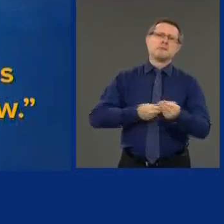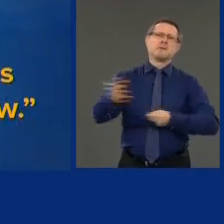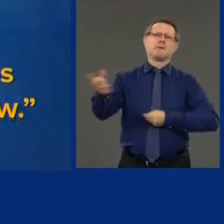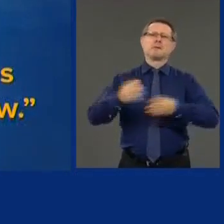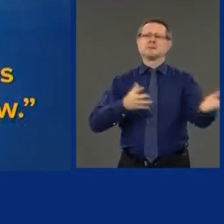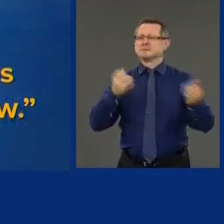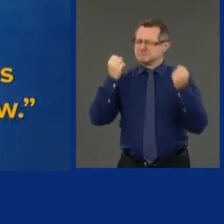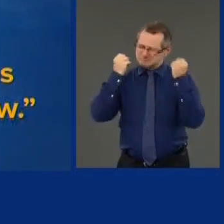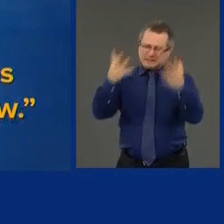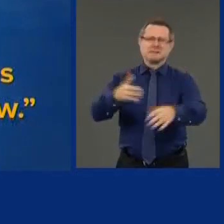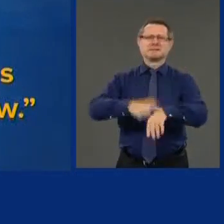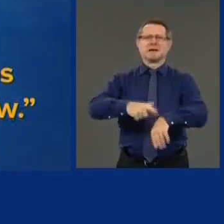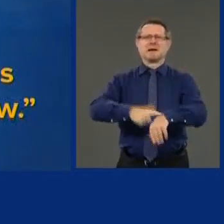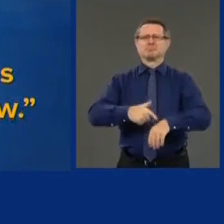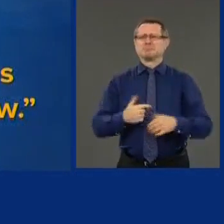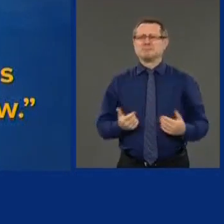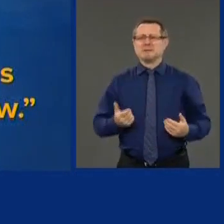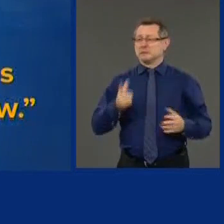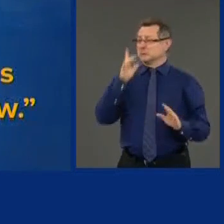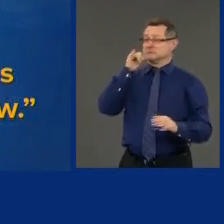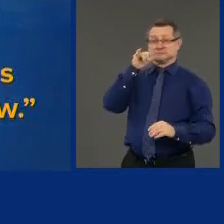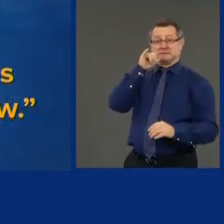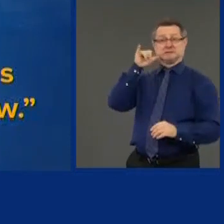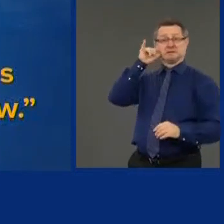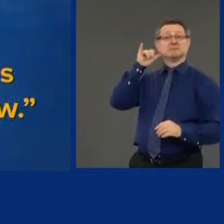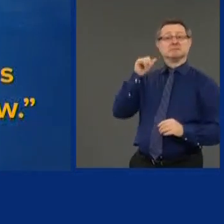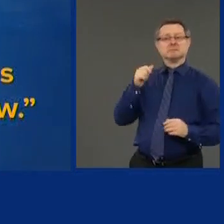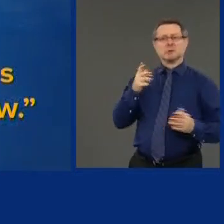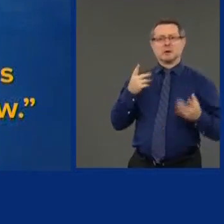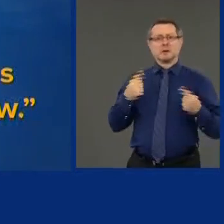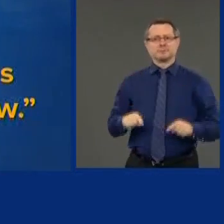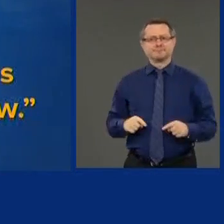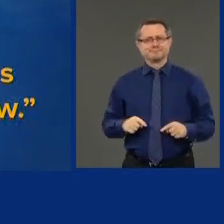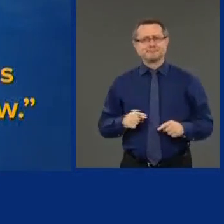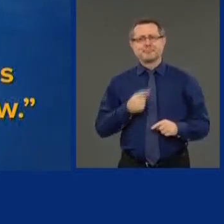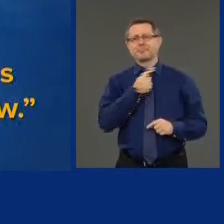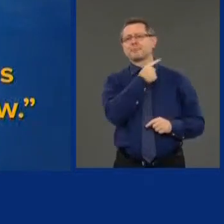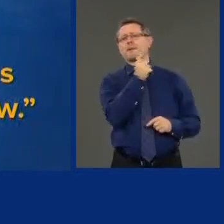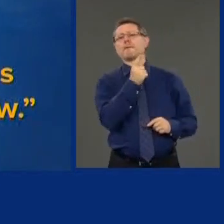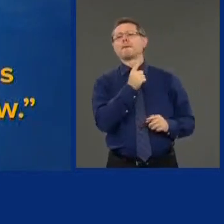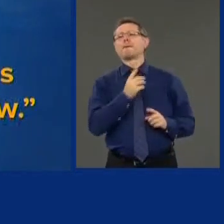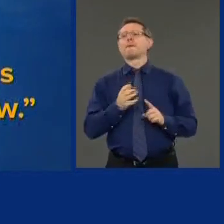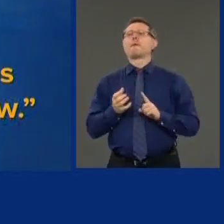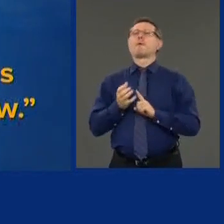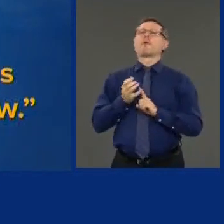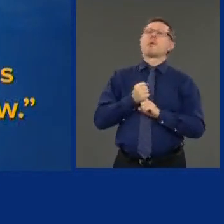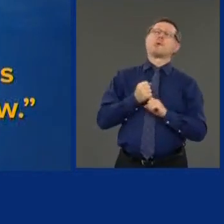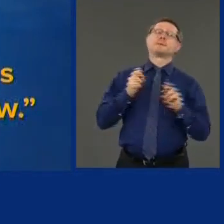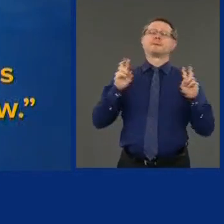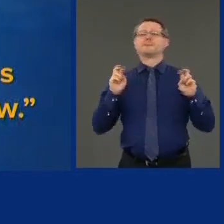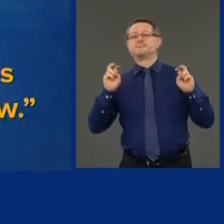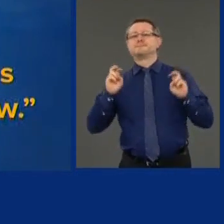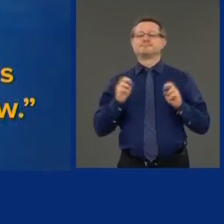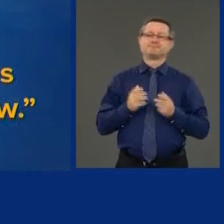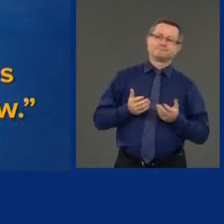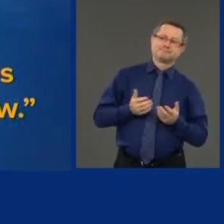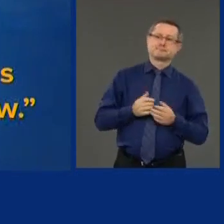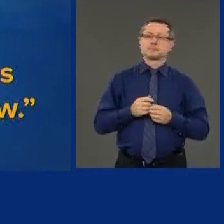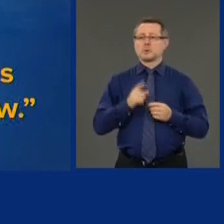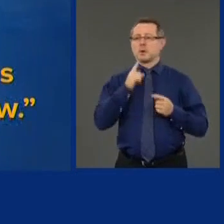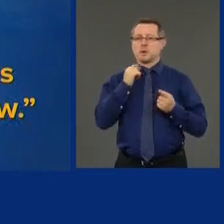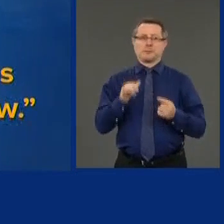What happened yesterday is they got caught. They got caught. That's what happened yesterday.